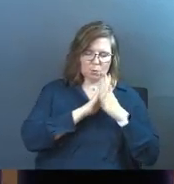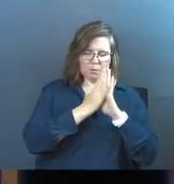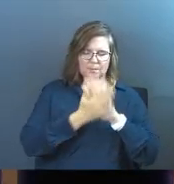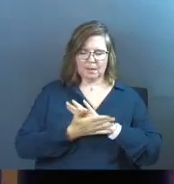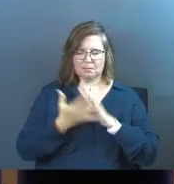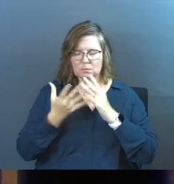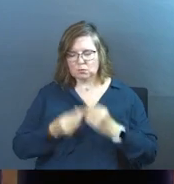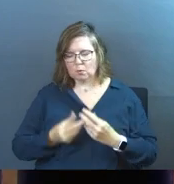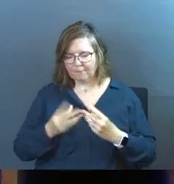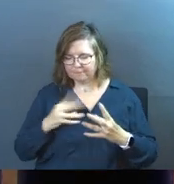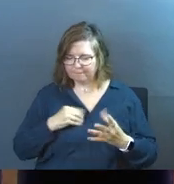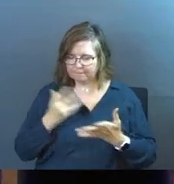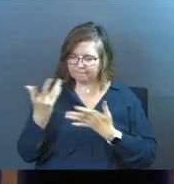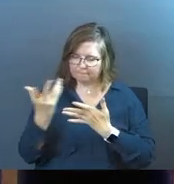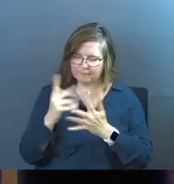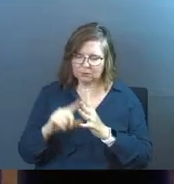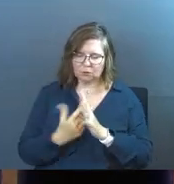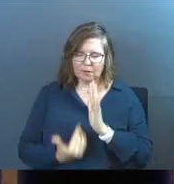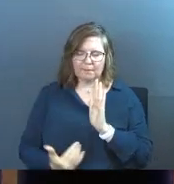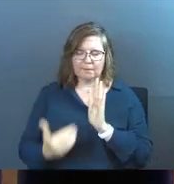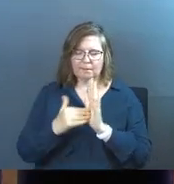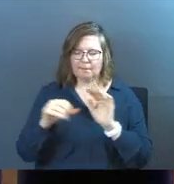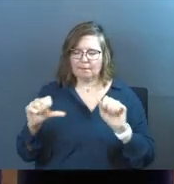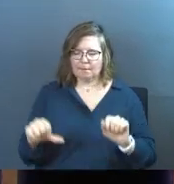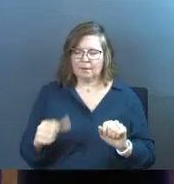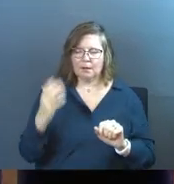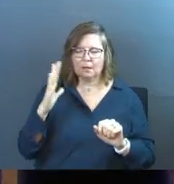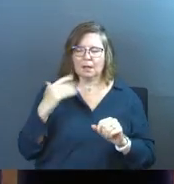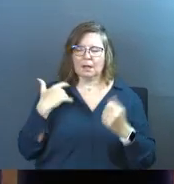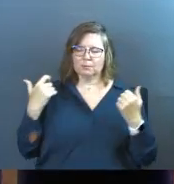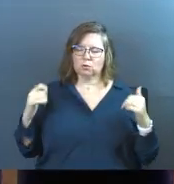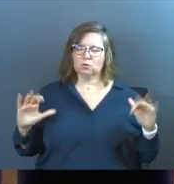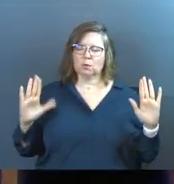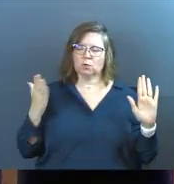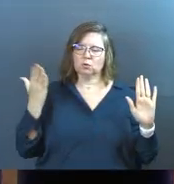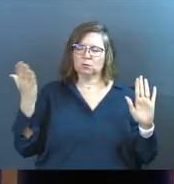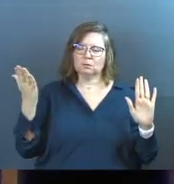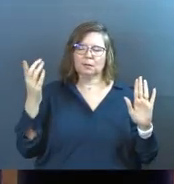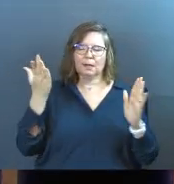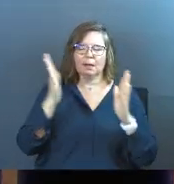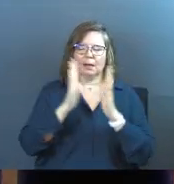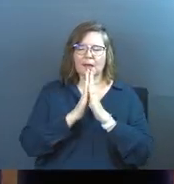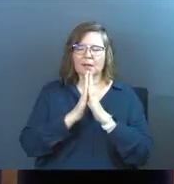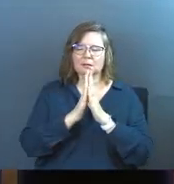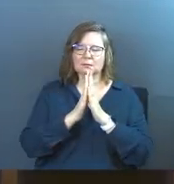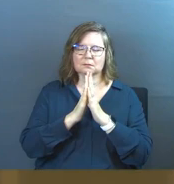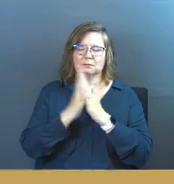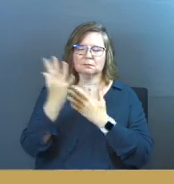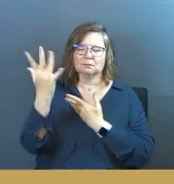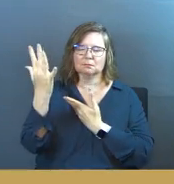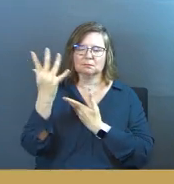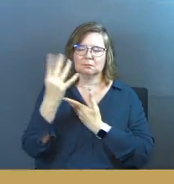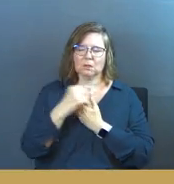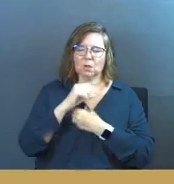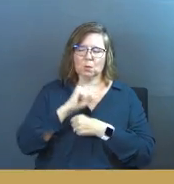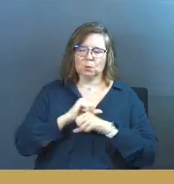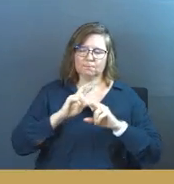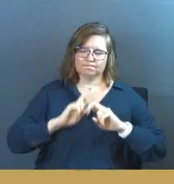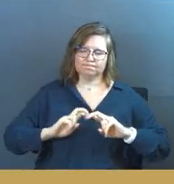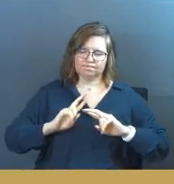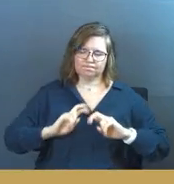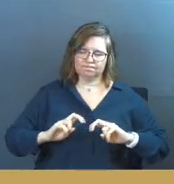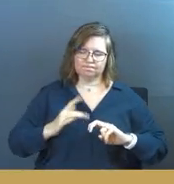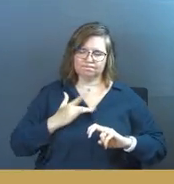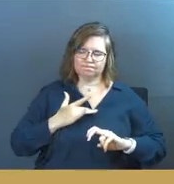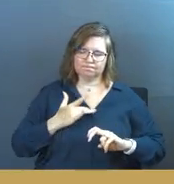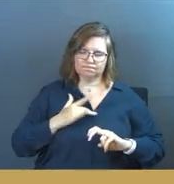a heart of flesh and get us started again. And so, God, I'm surrendered to you. And I ask that you would do a supernatural spiritual work in the hearts of these